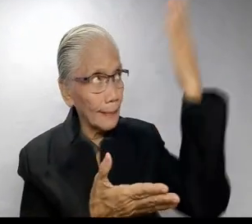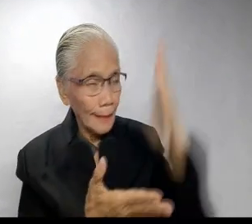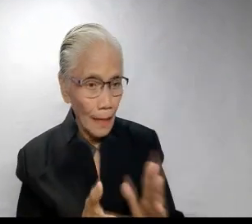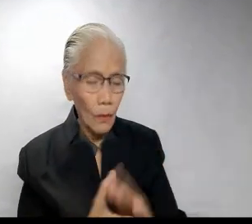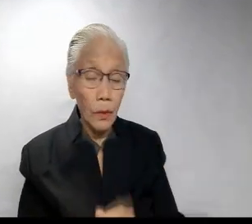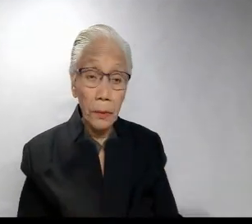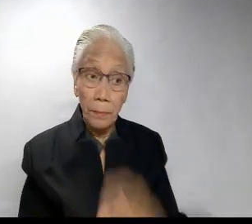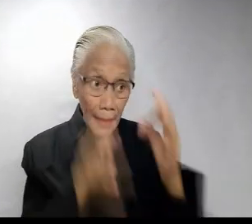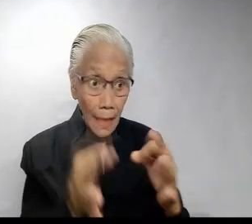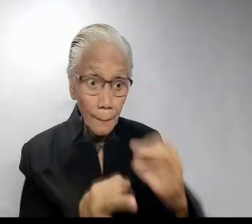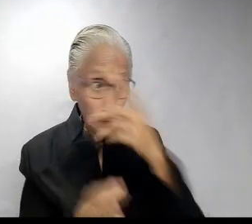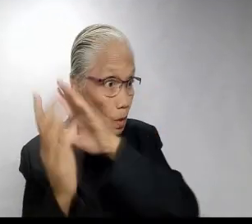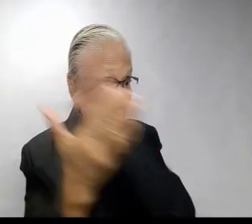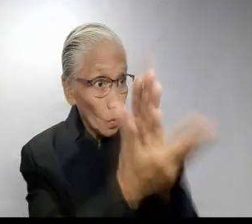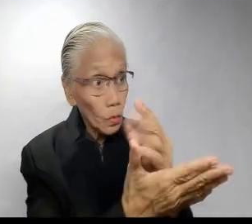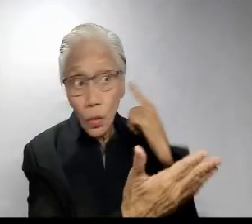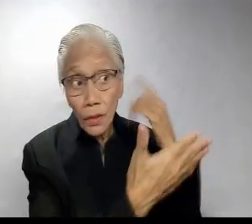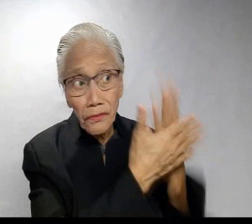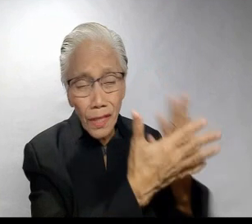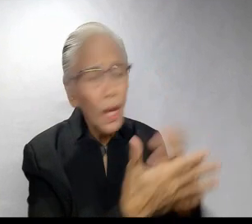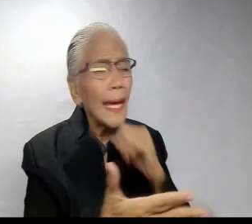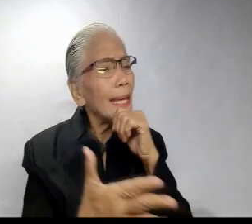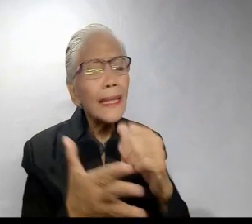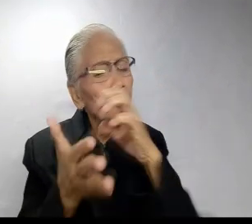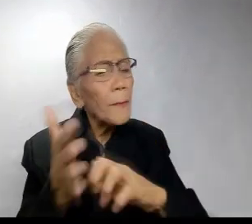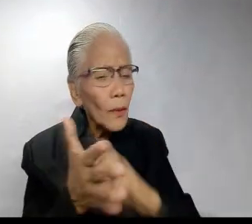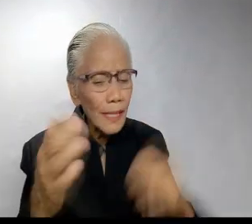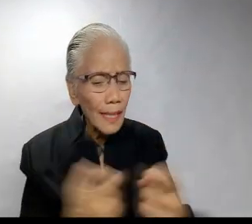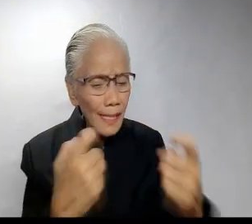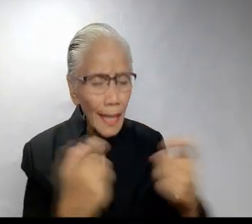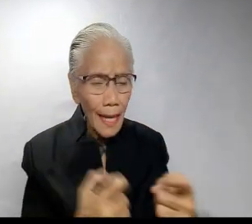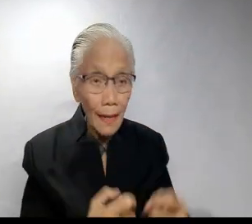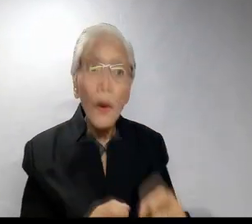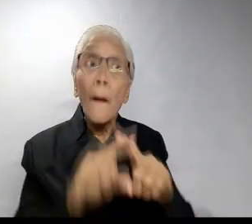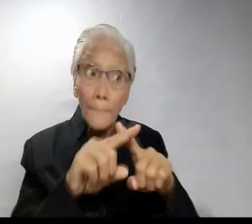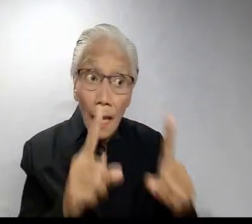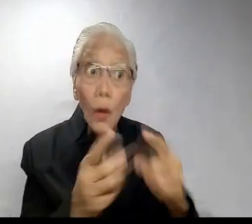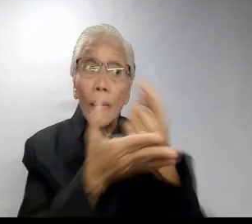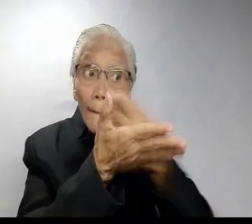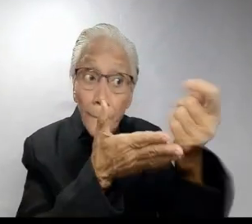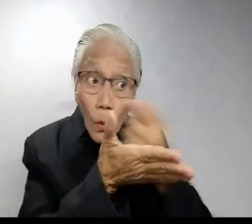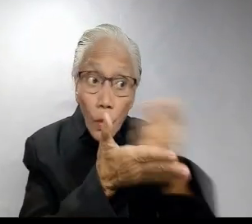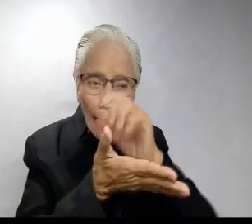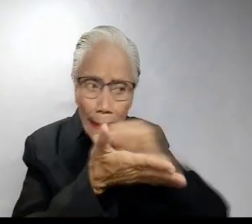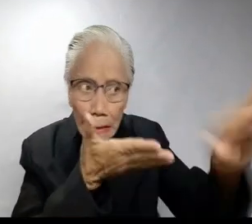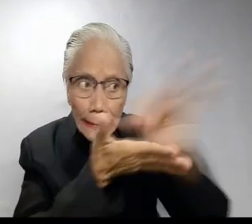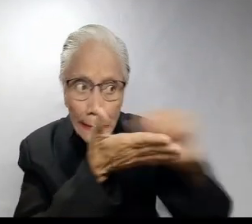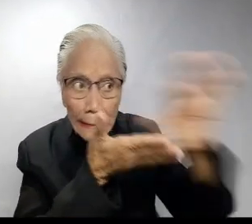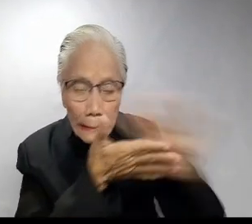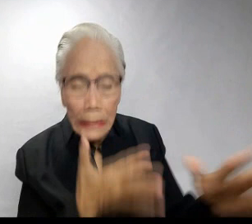kayang burahin ng Diyos. Pag nagkumpisal tayo, hindi mababawasan yung kasalanan mo.